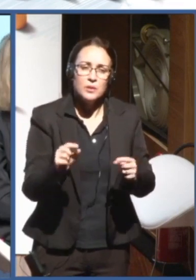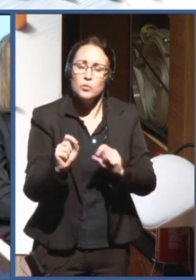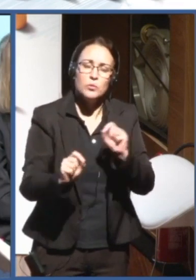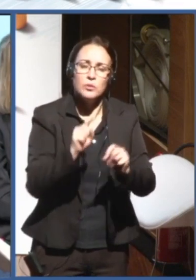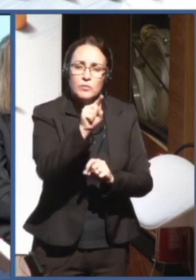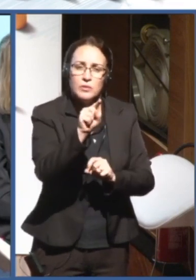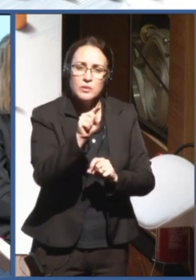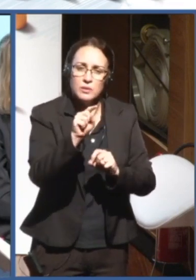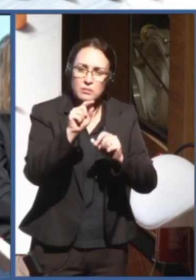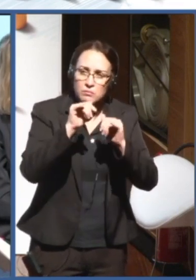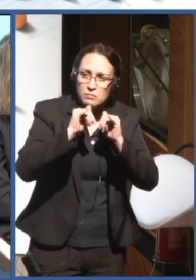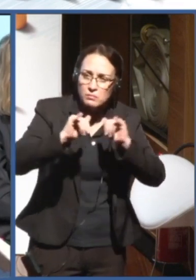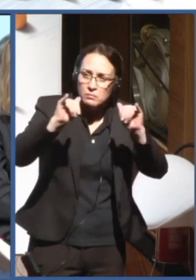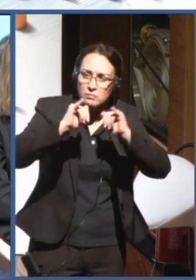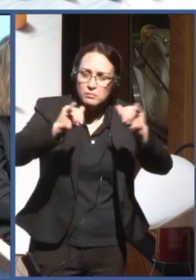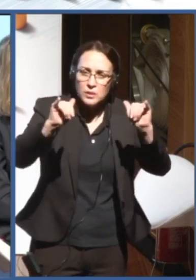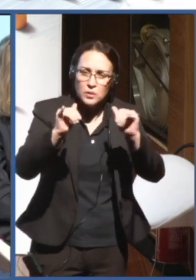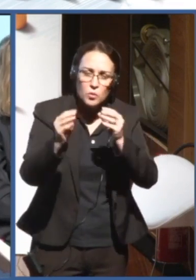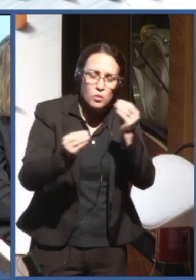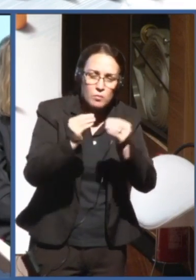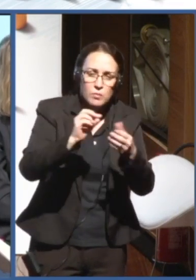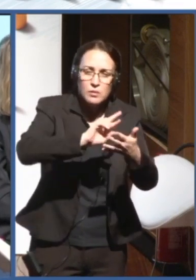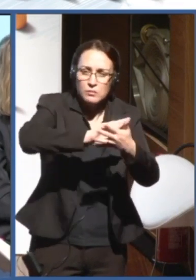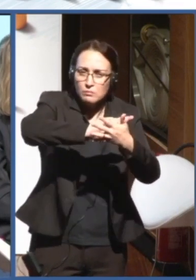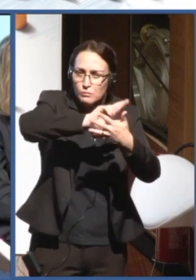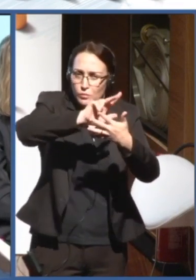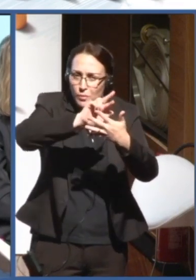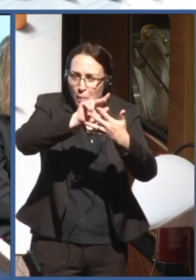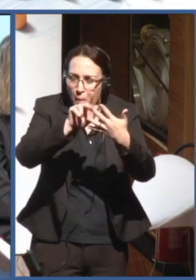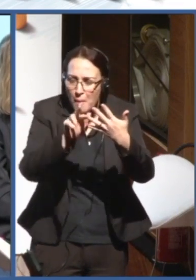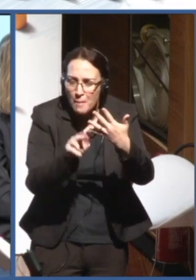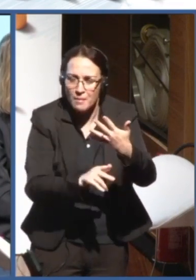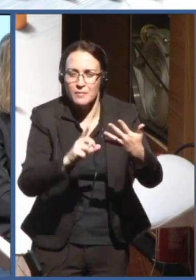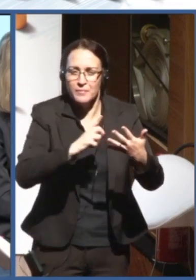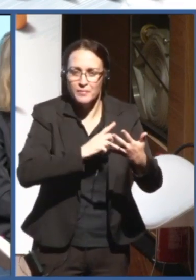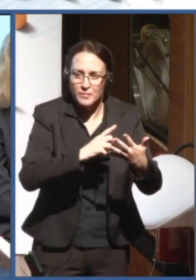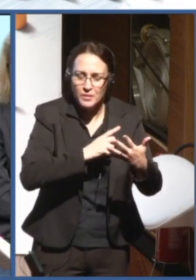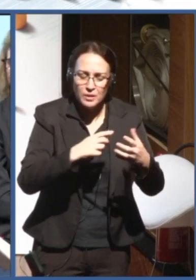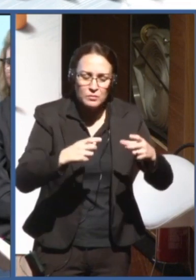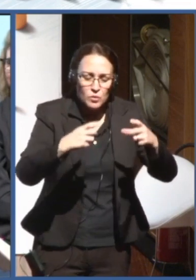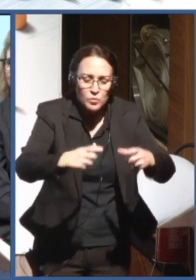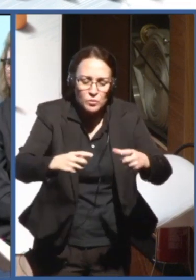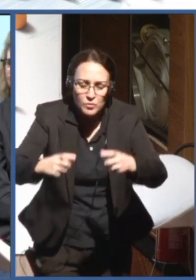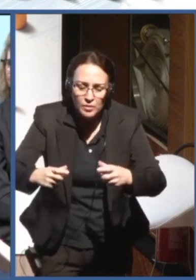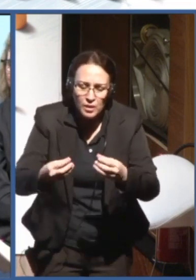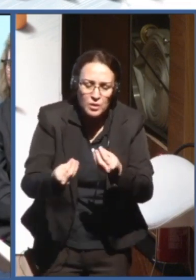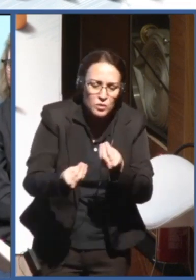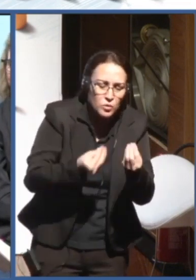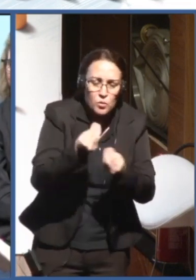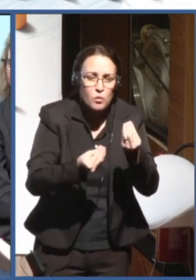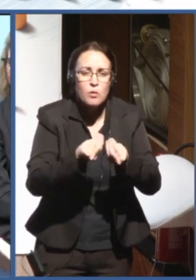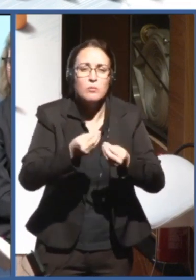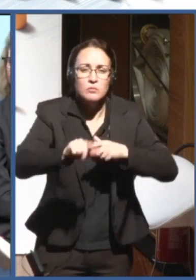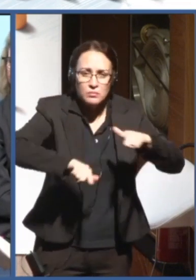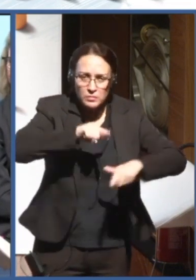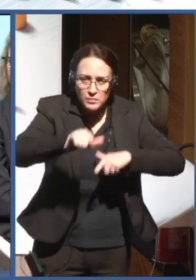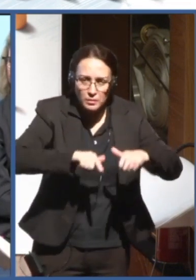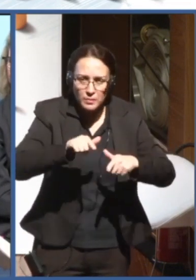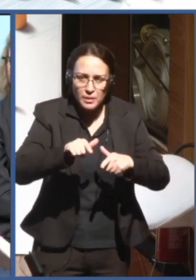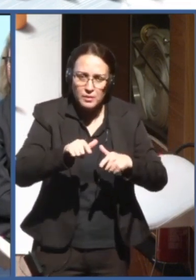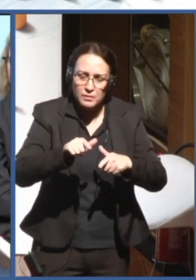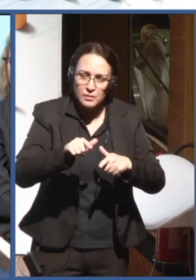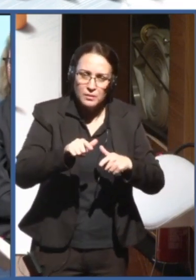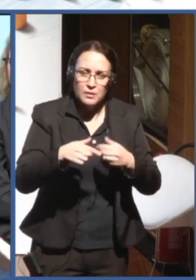different Category 2 Centers and with different organizations, maybe you found here on the table, and how we can work together to make these